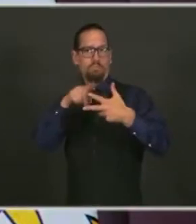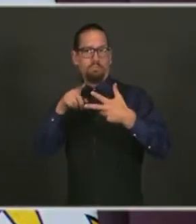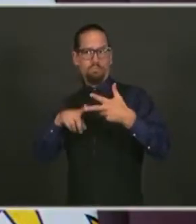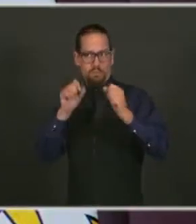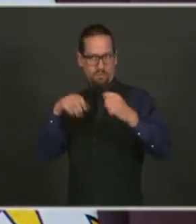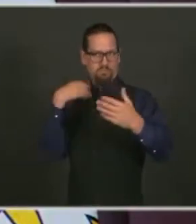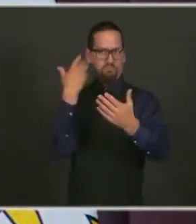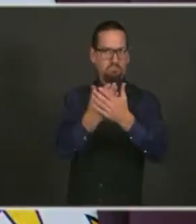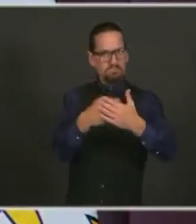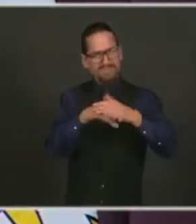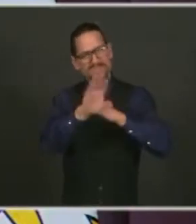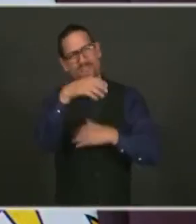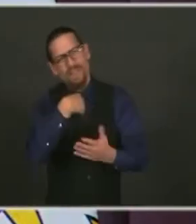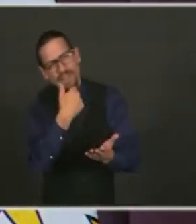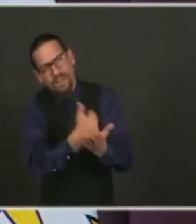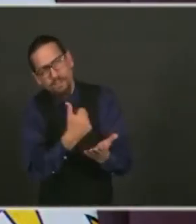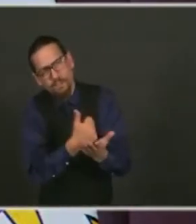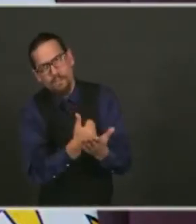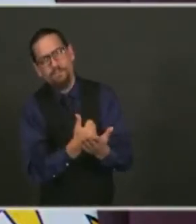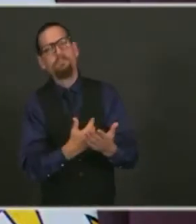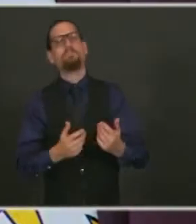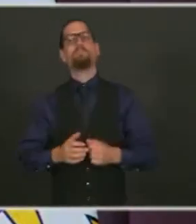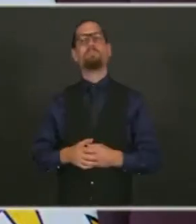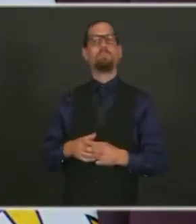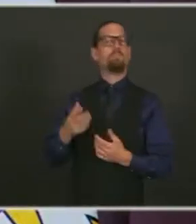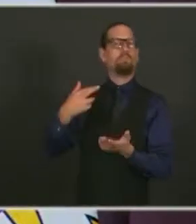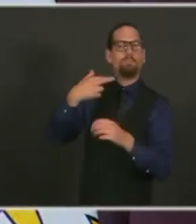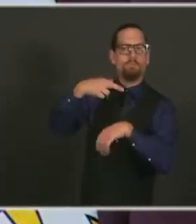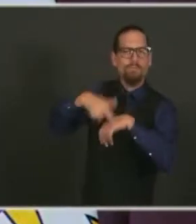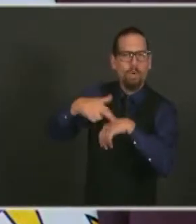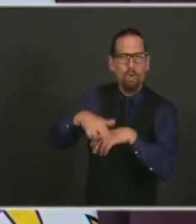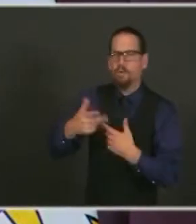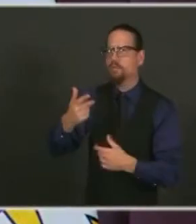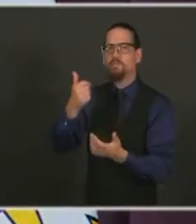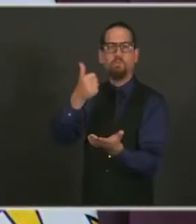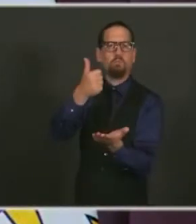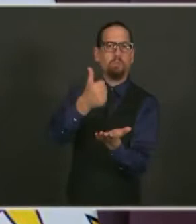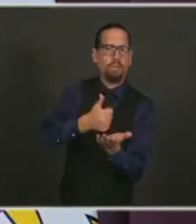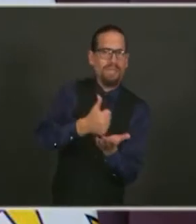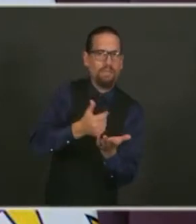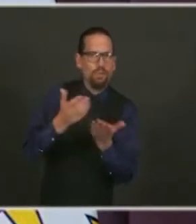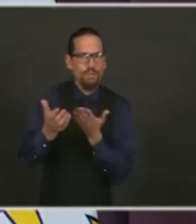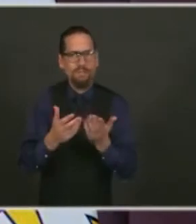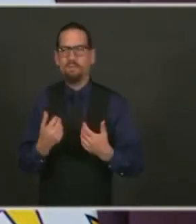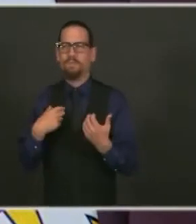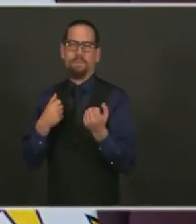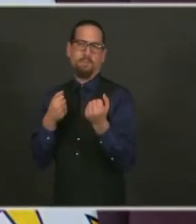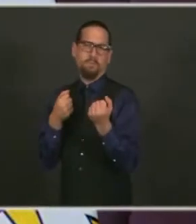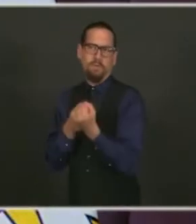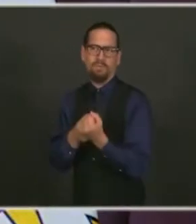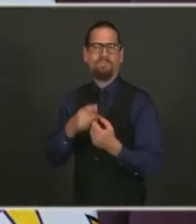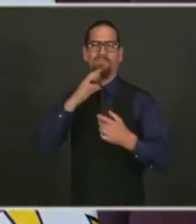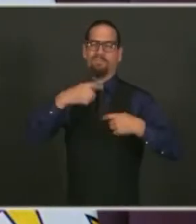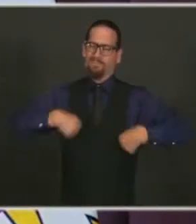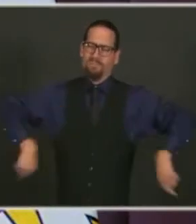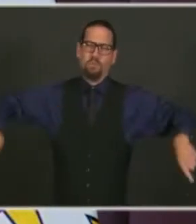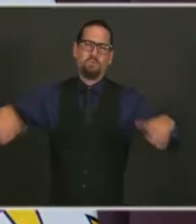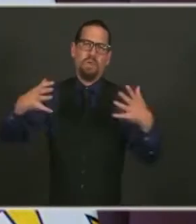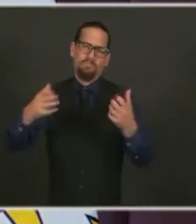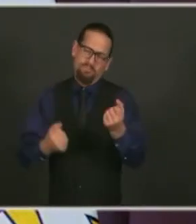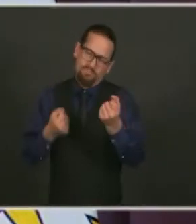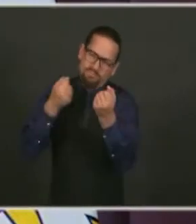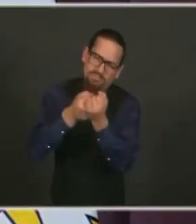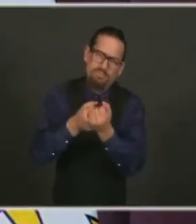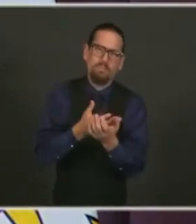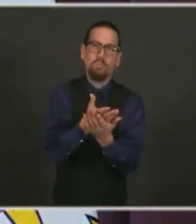We want every door to treatment and support and recovery to be open to you. For everyone else,